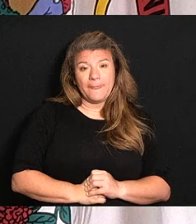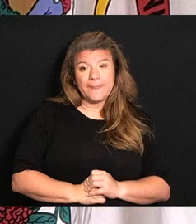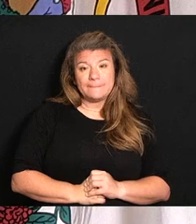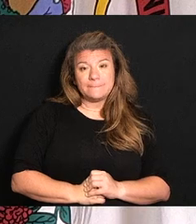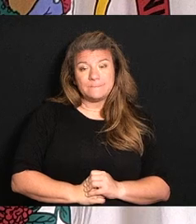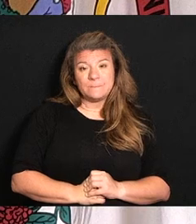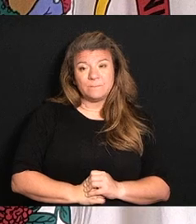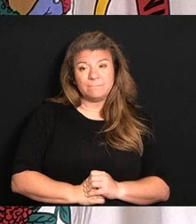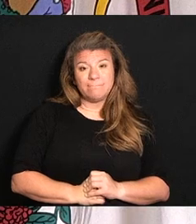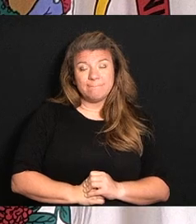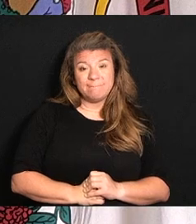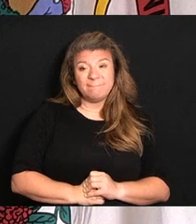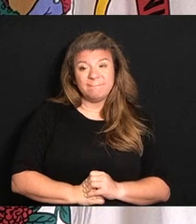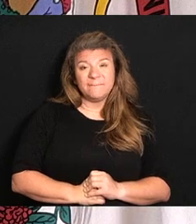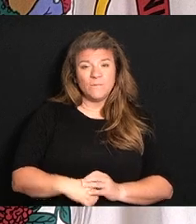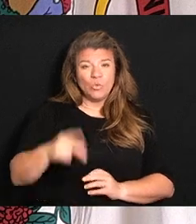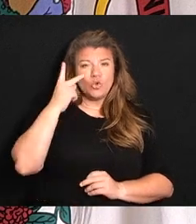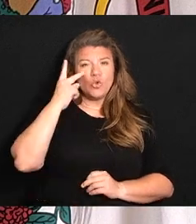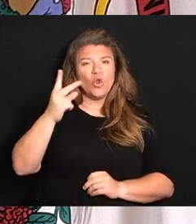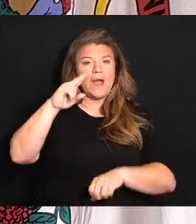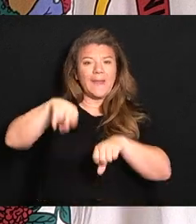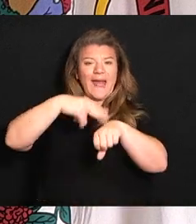national COVID cases,